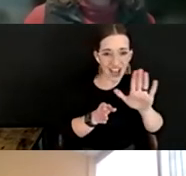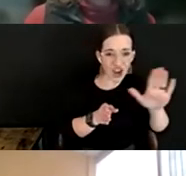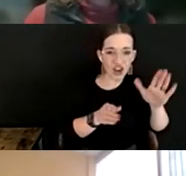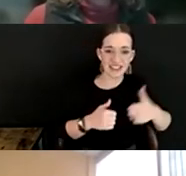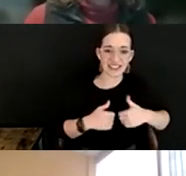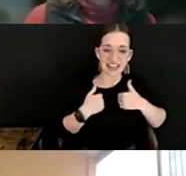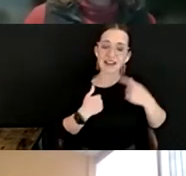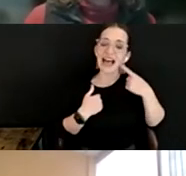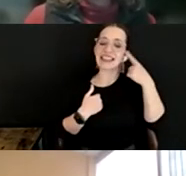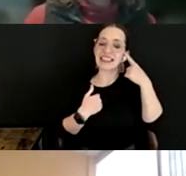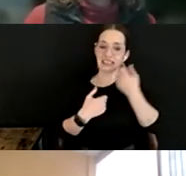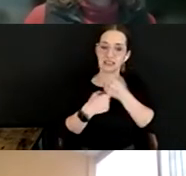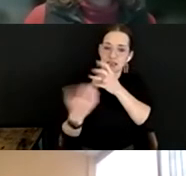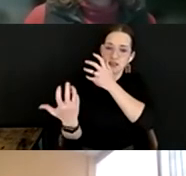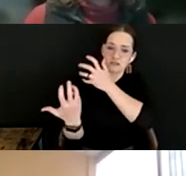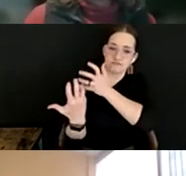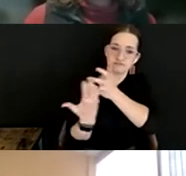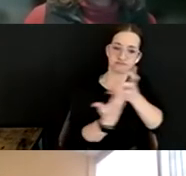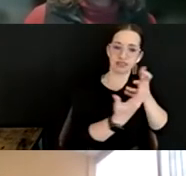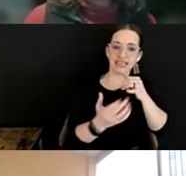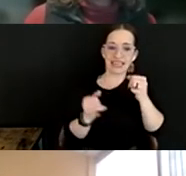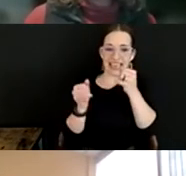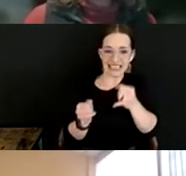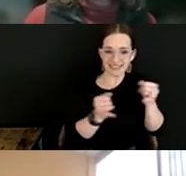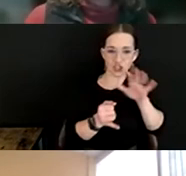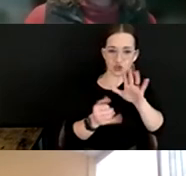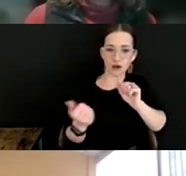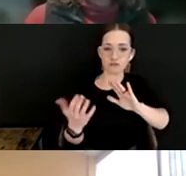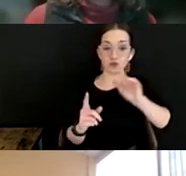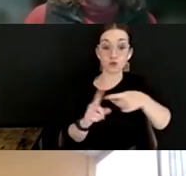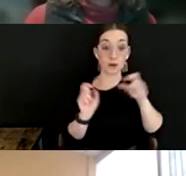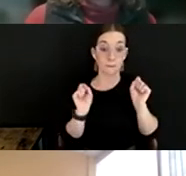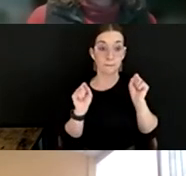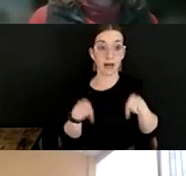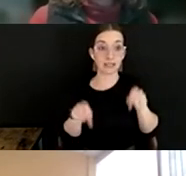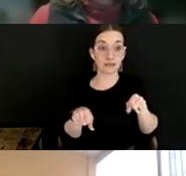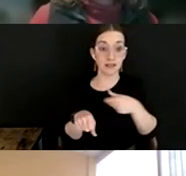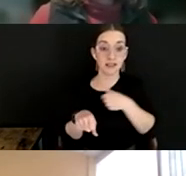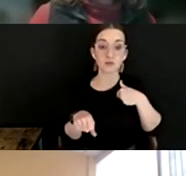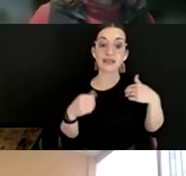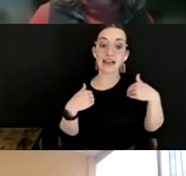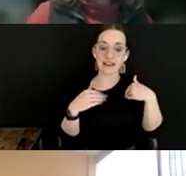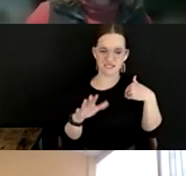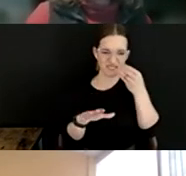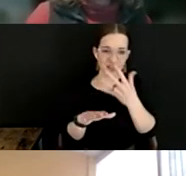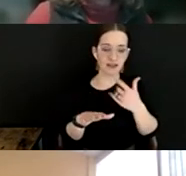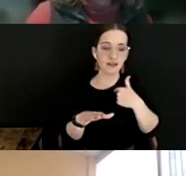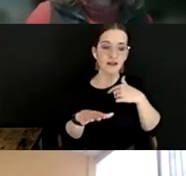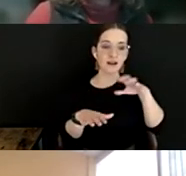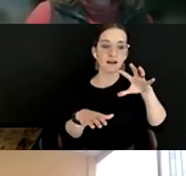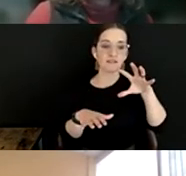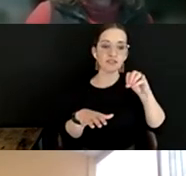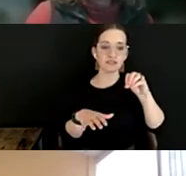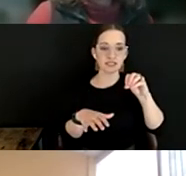individualizing and customizing your approach whenever possible. We have, just for perspective, we have about 50 full